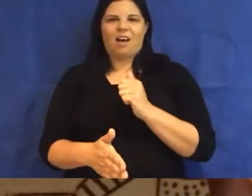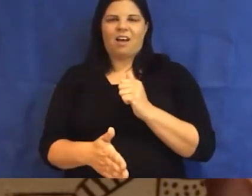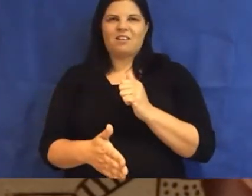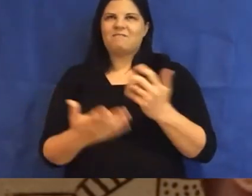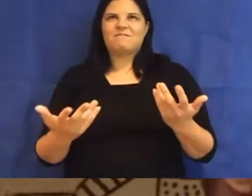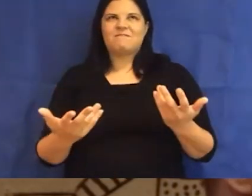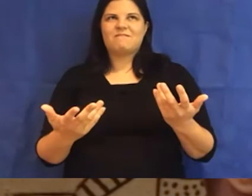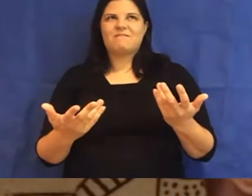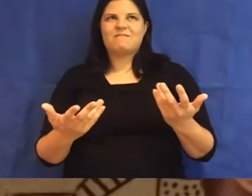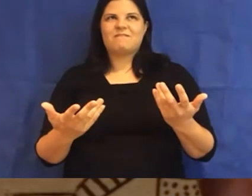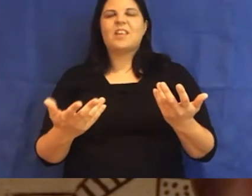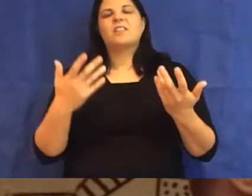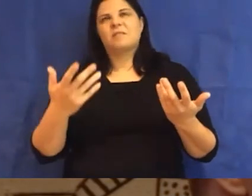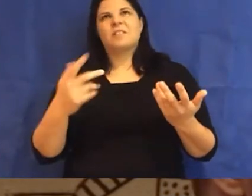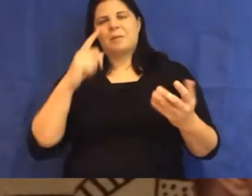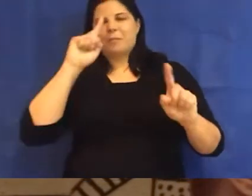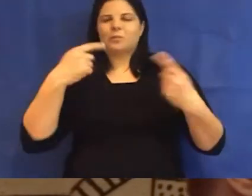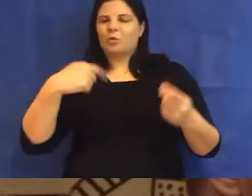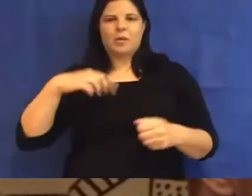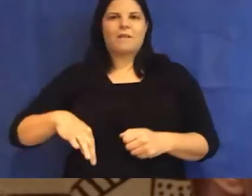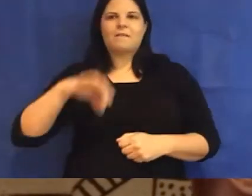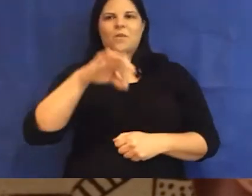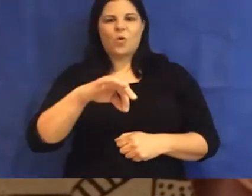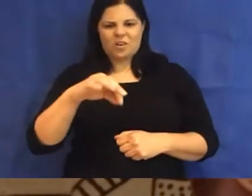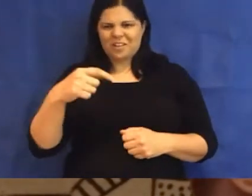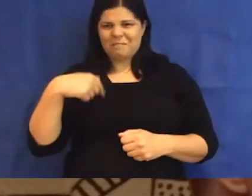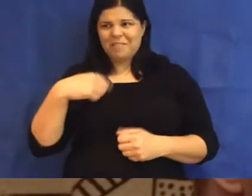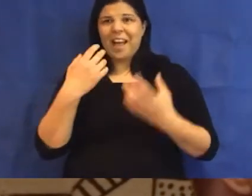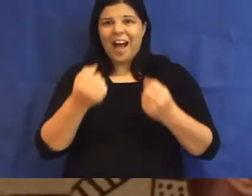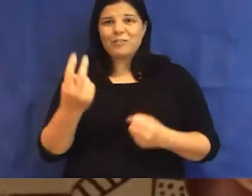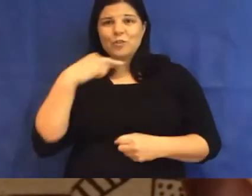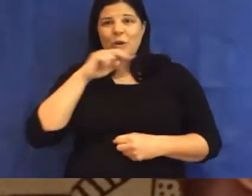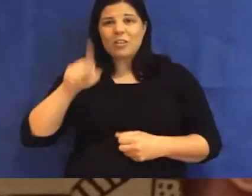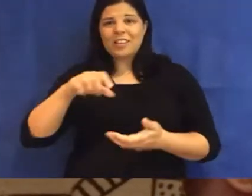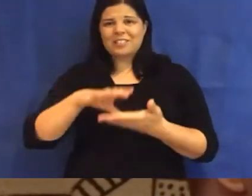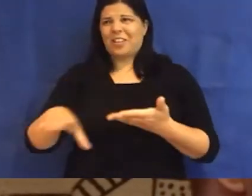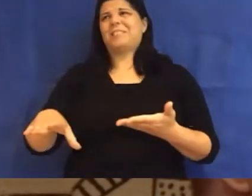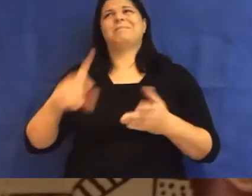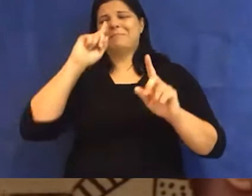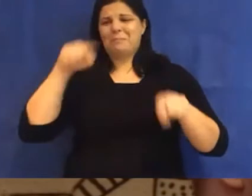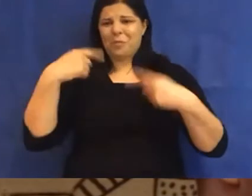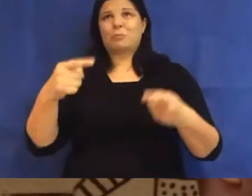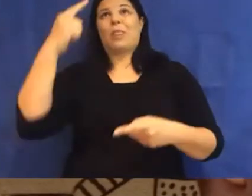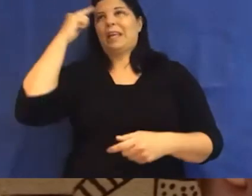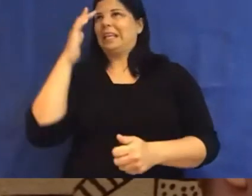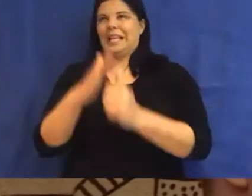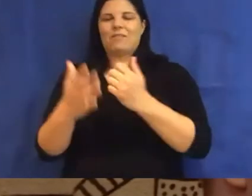like, the purest fantasy I could ever have in that, like, I will never see that kind of money ever in my life and I will never be able to afford a house.